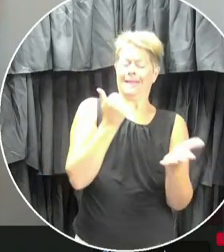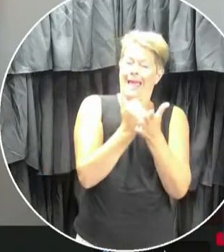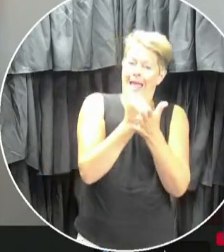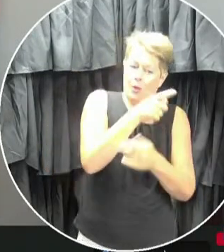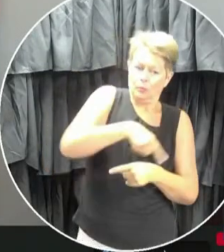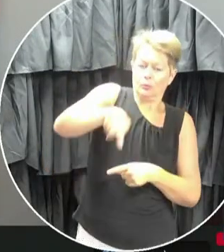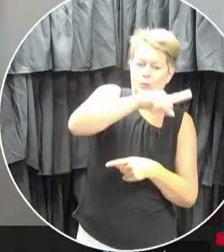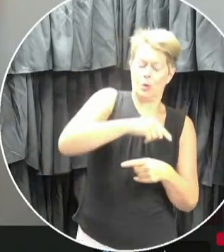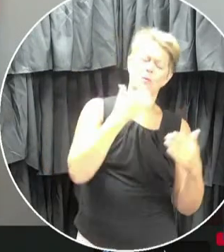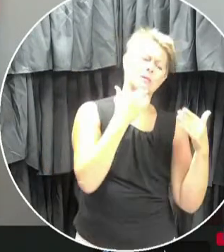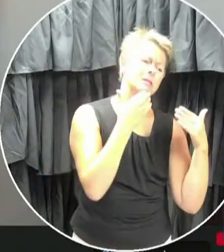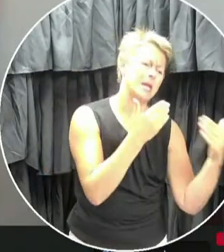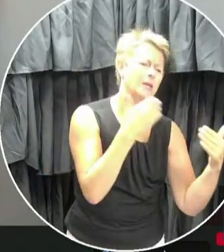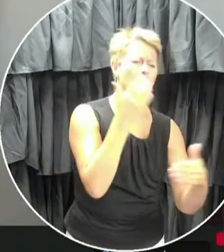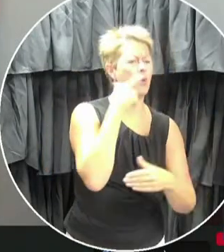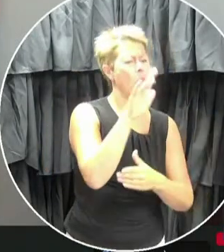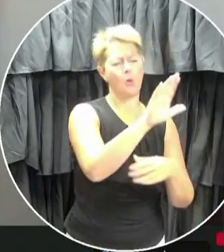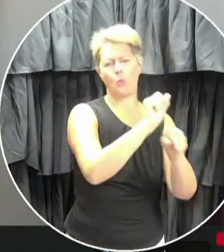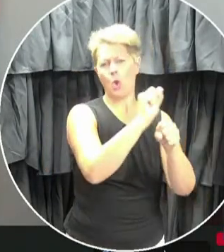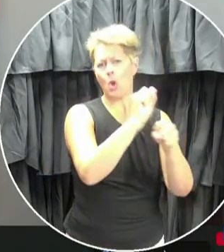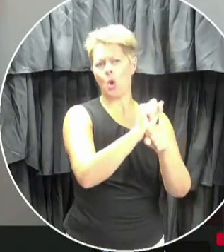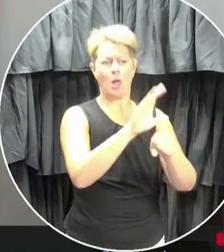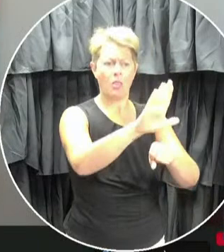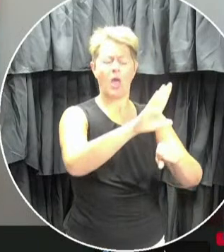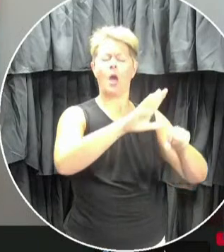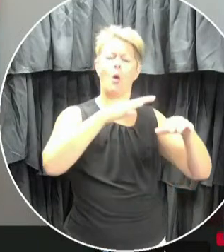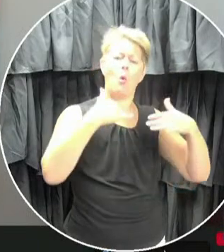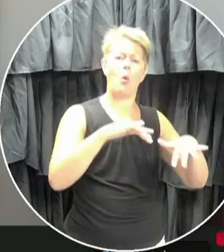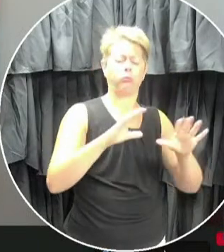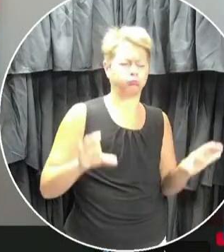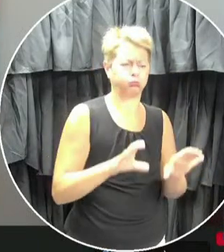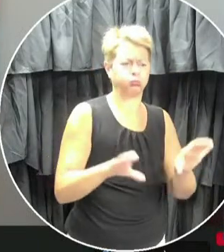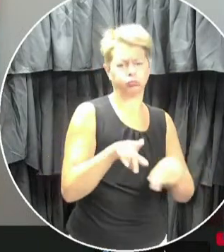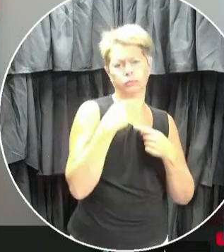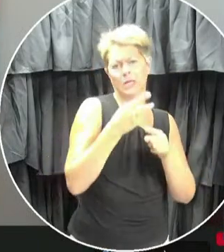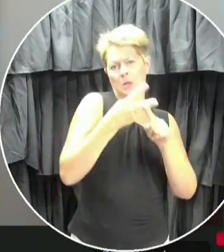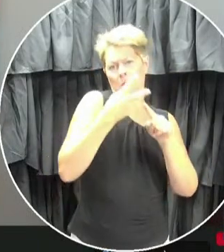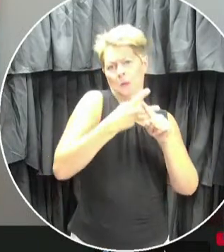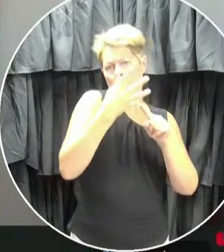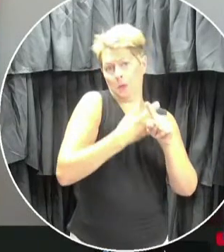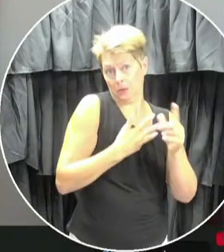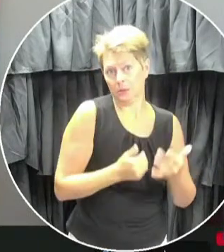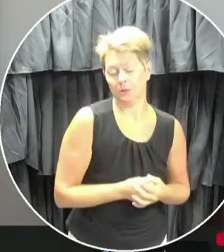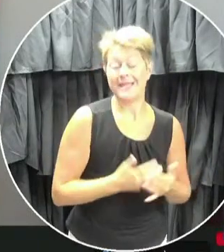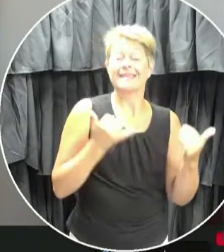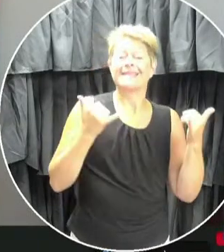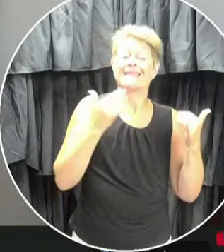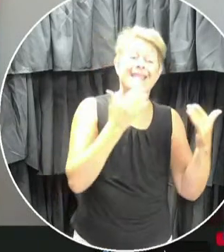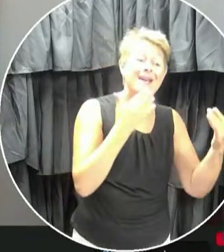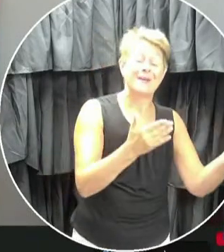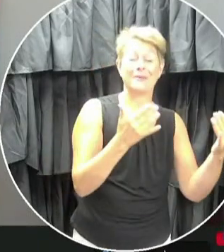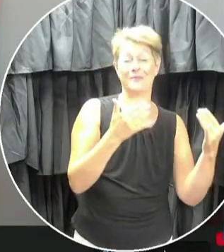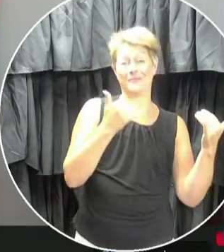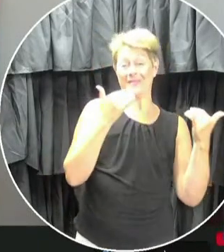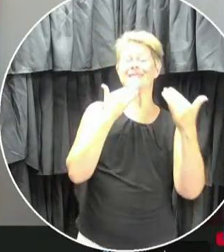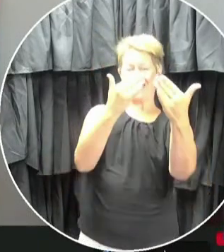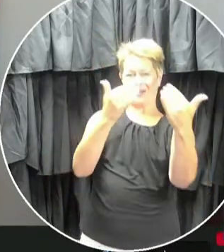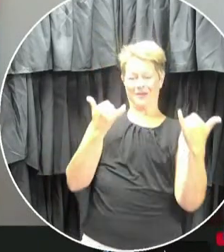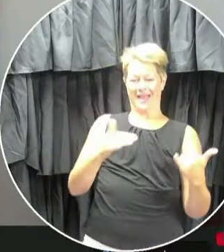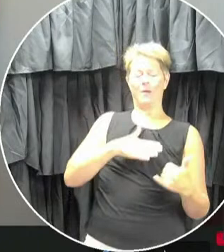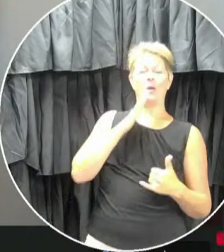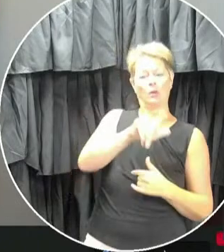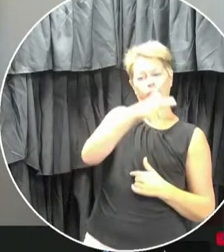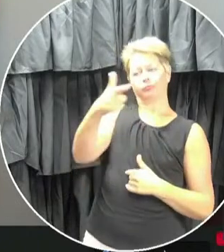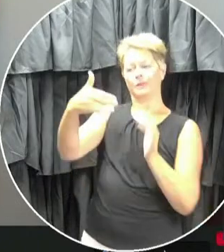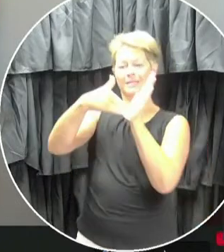thank them for the effort and work they've done over the last number of months. Thank you. I will now turn over the floor to Dr.